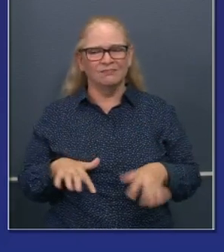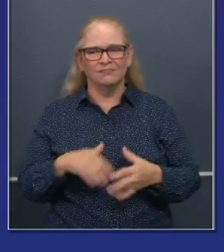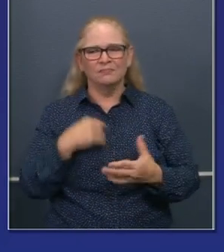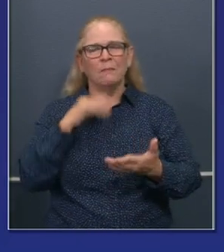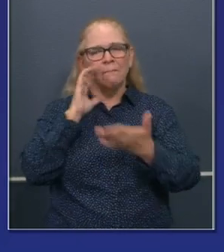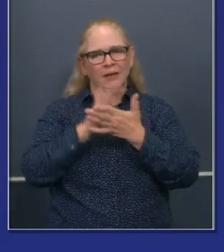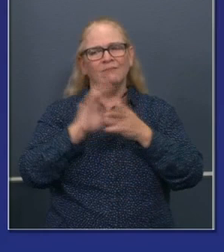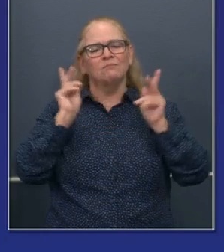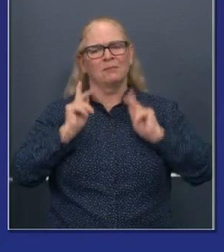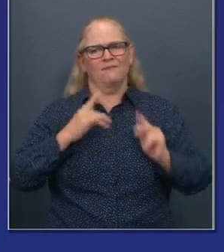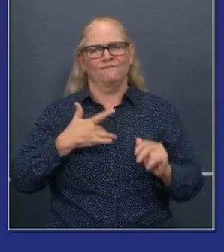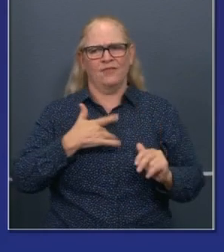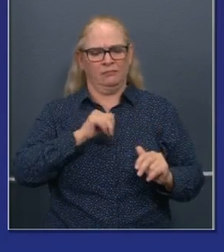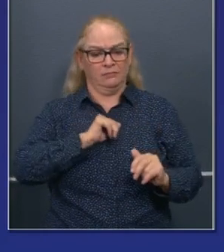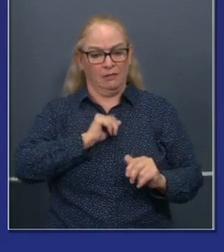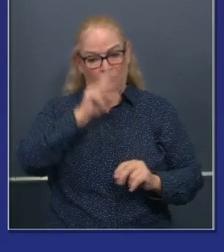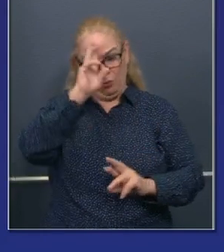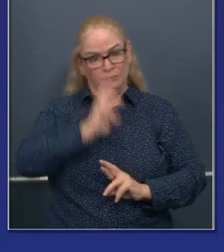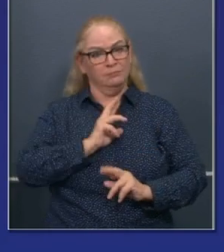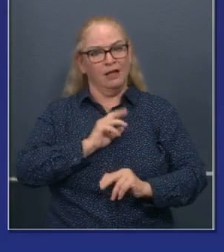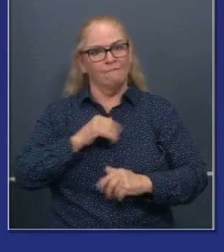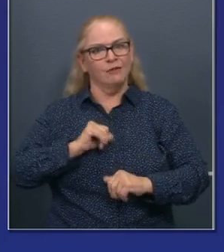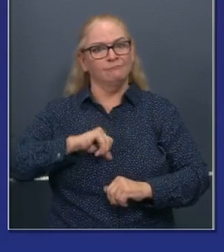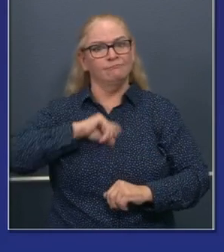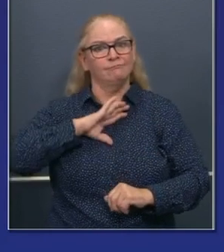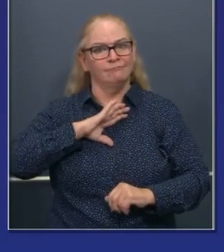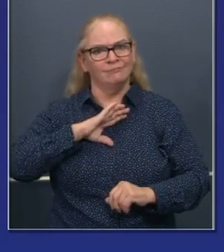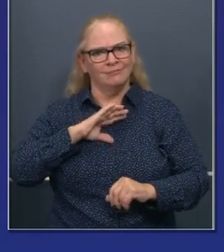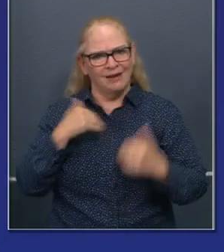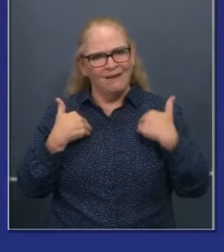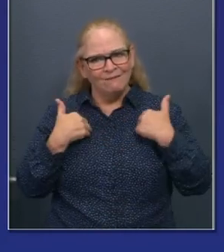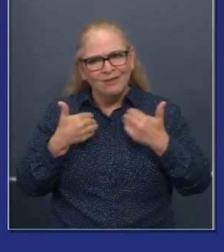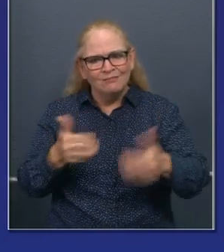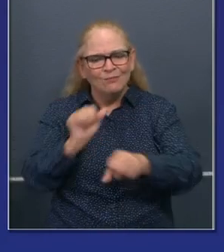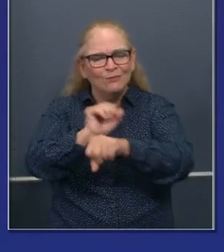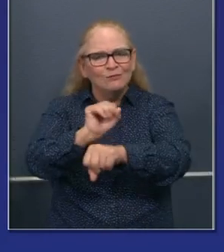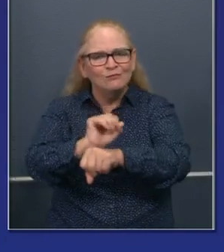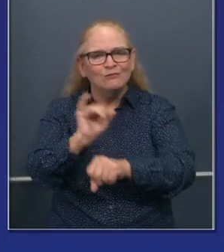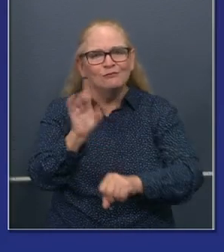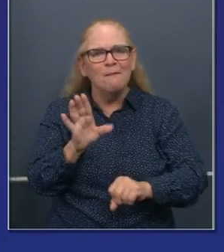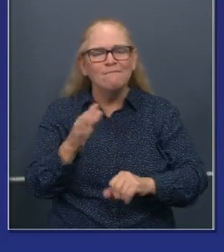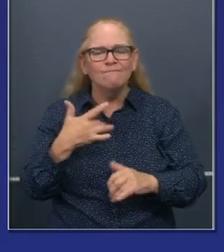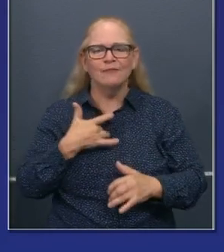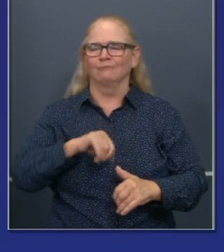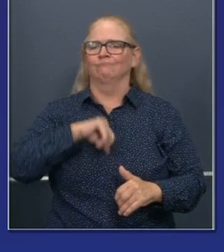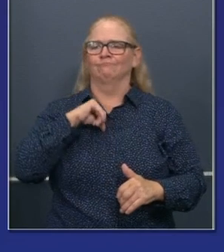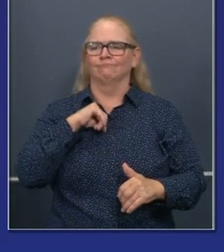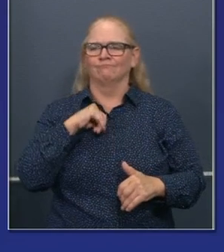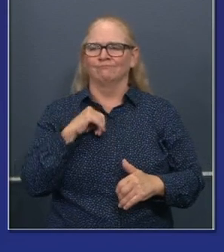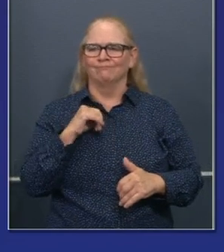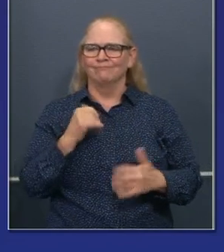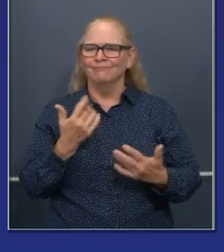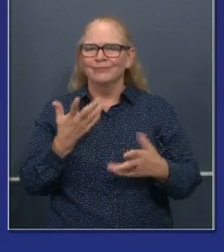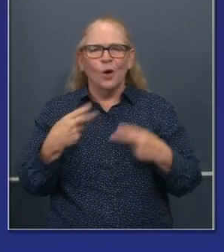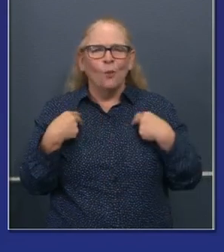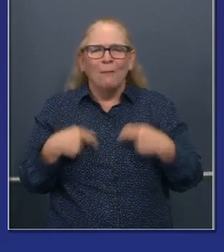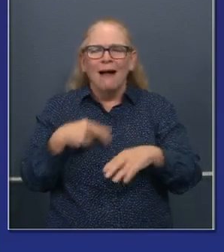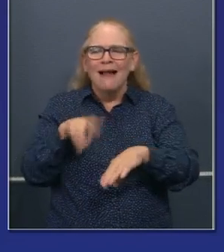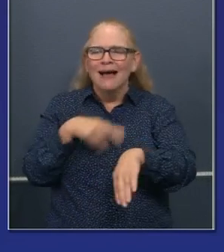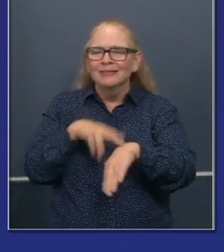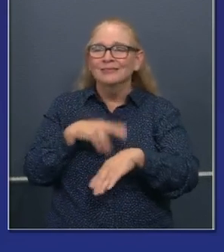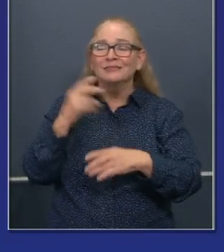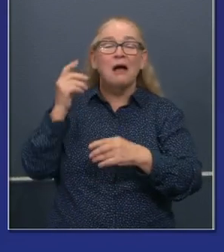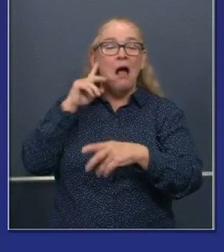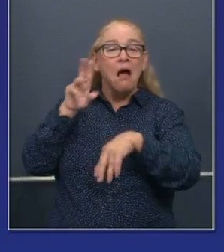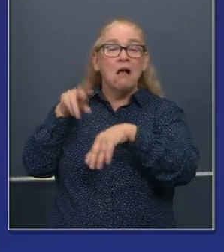naturally don't buy the rhetoric. You keep hearing on the national news that somehow, uh, people are just takers and prefer just to take